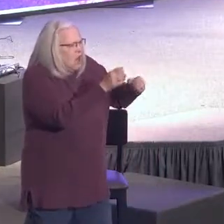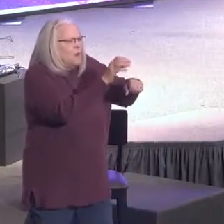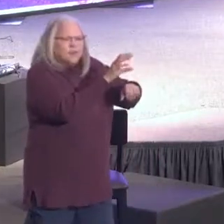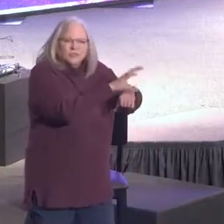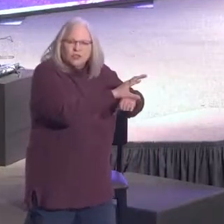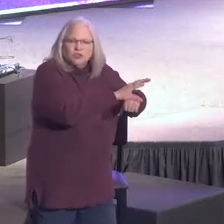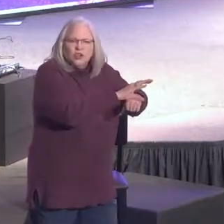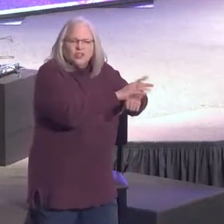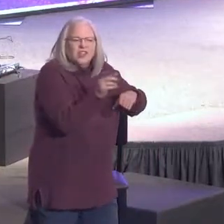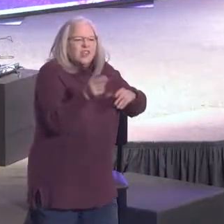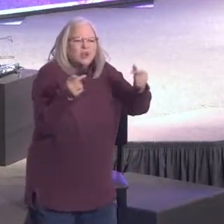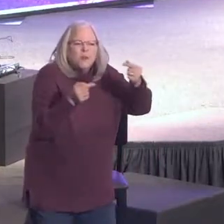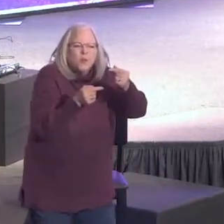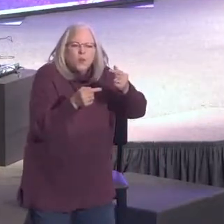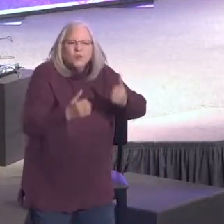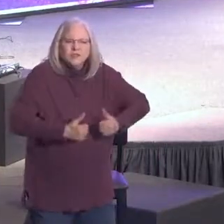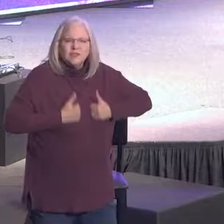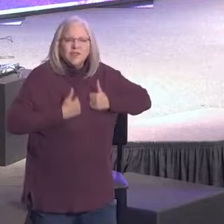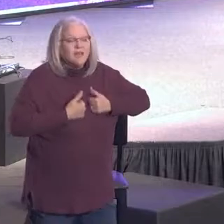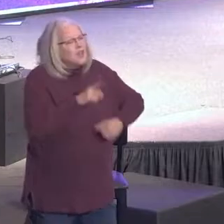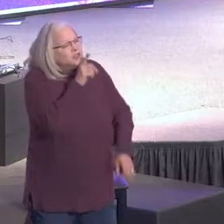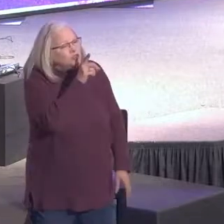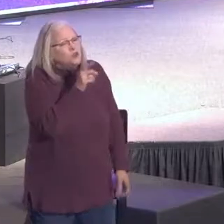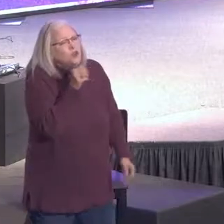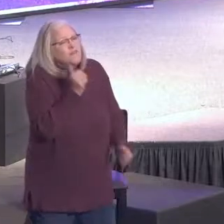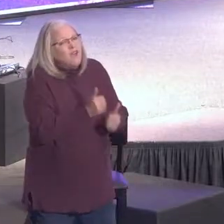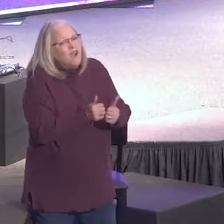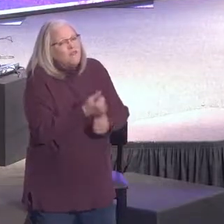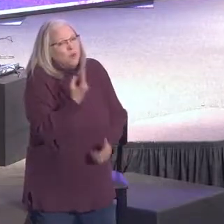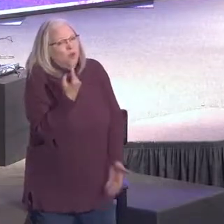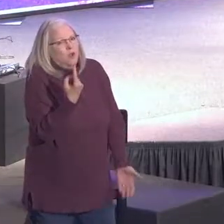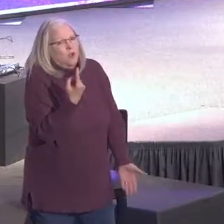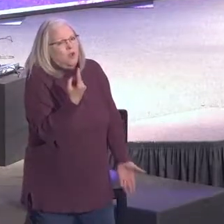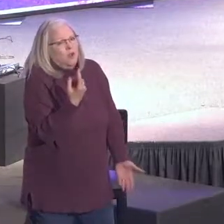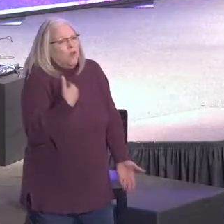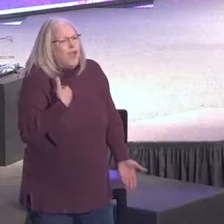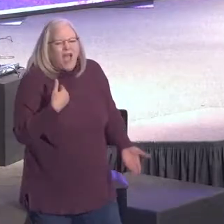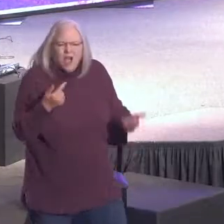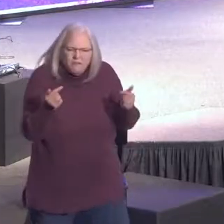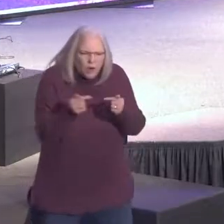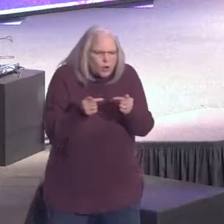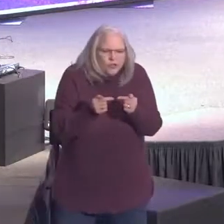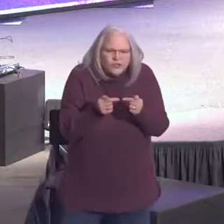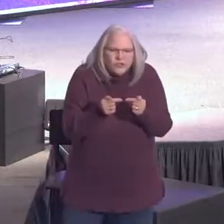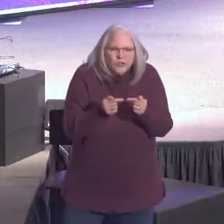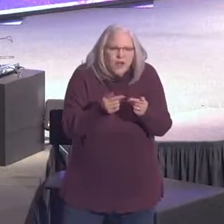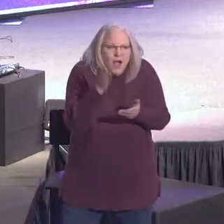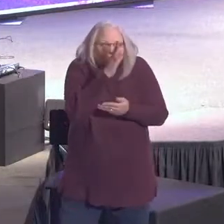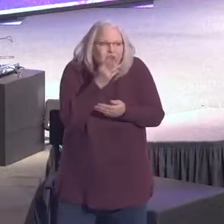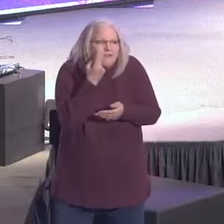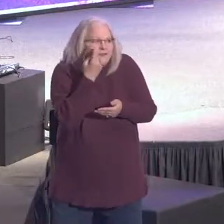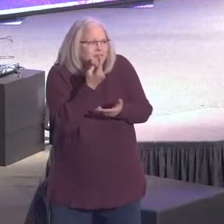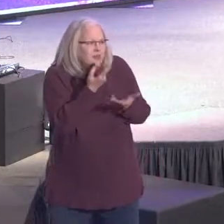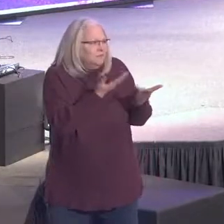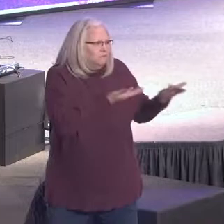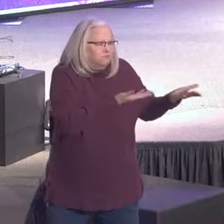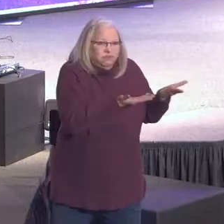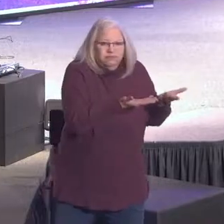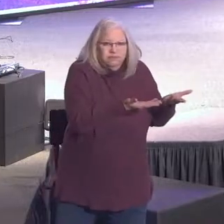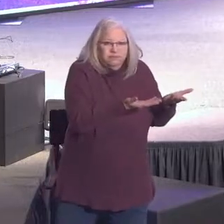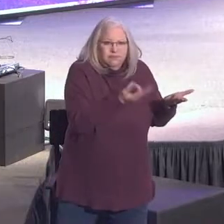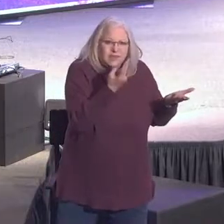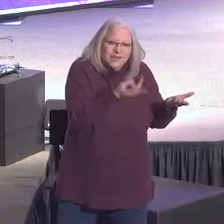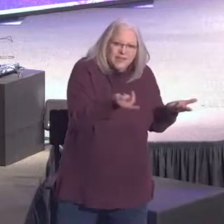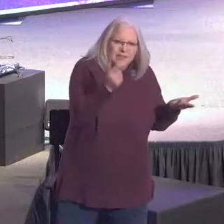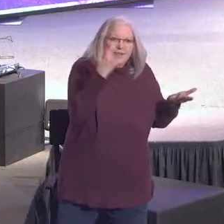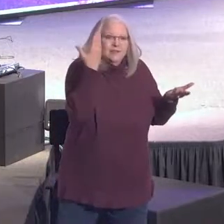truth is you've been wounded in life. That's true of all of us. We all have hurt. And I have really never seen kind of an outpouring like I've